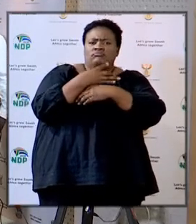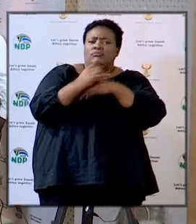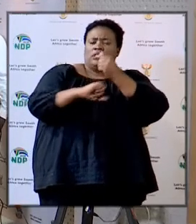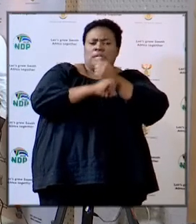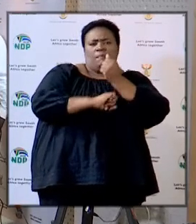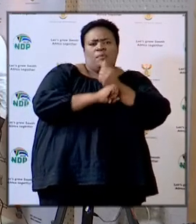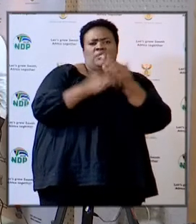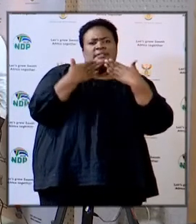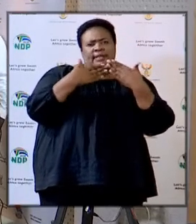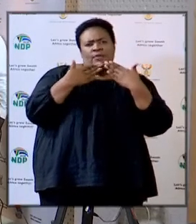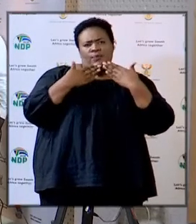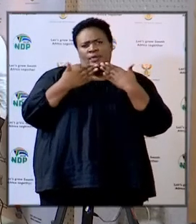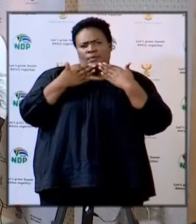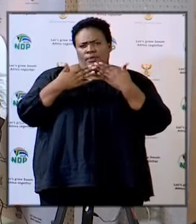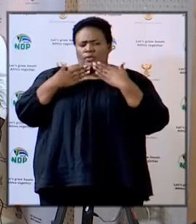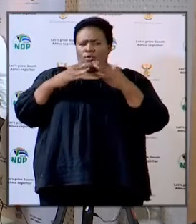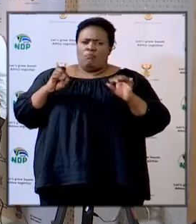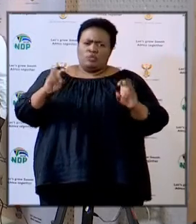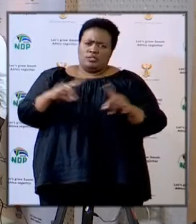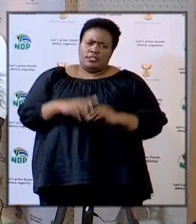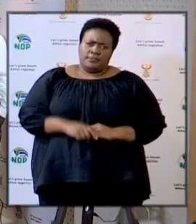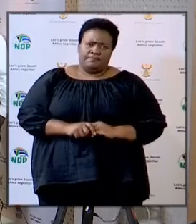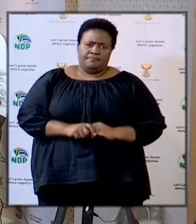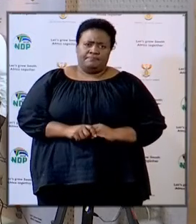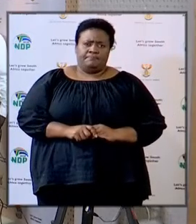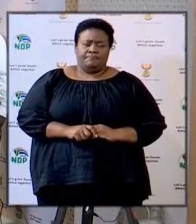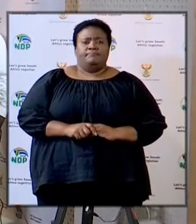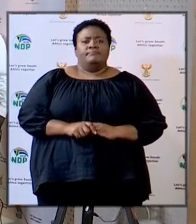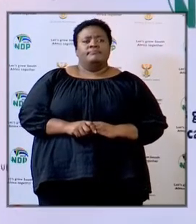period thank you so much minister truly appreciate the opportunity